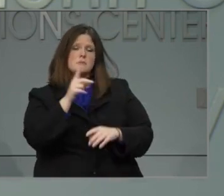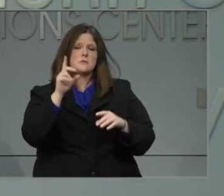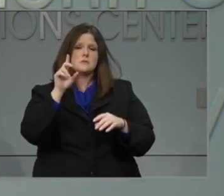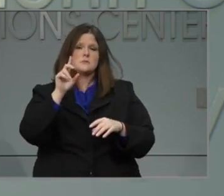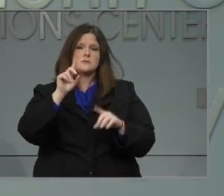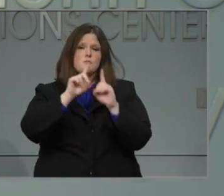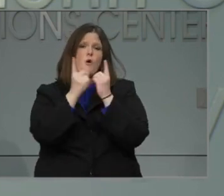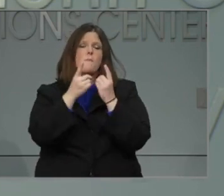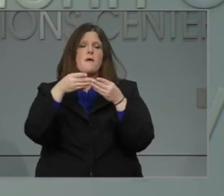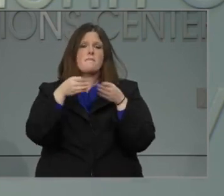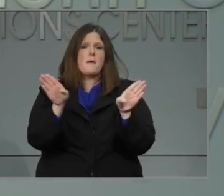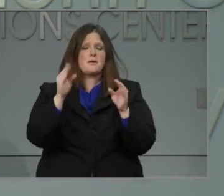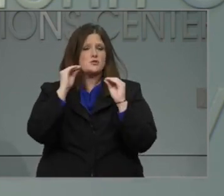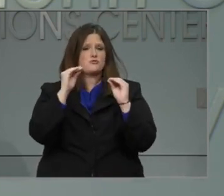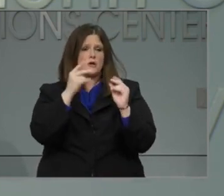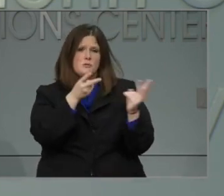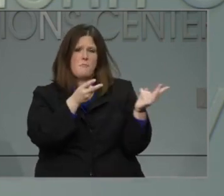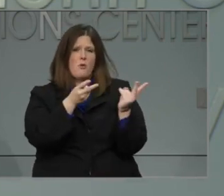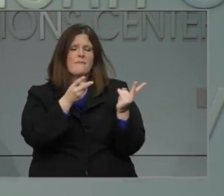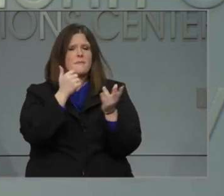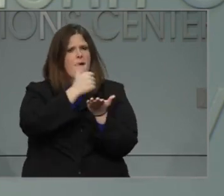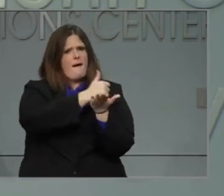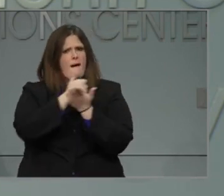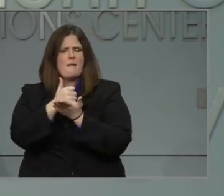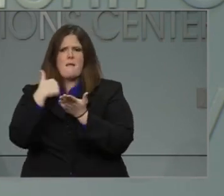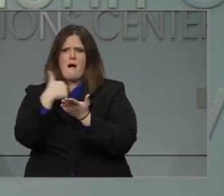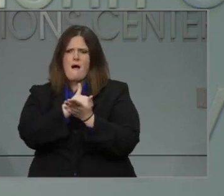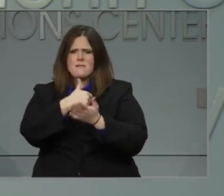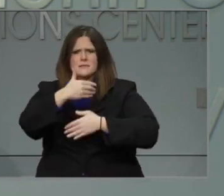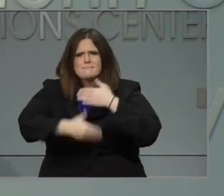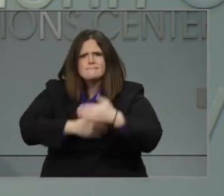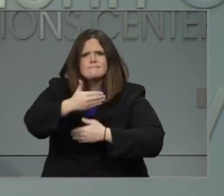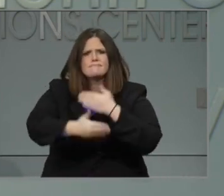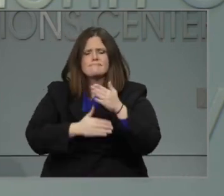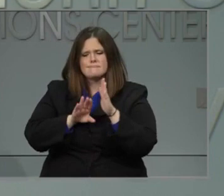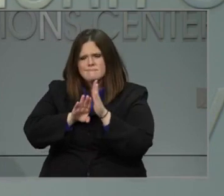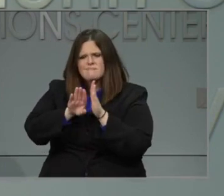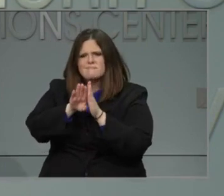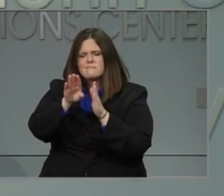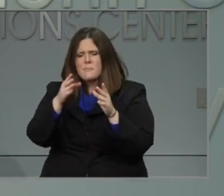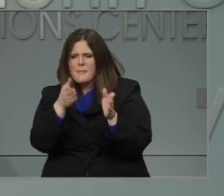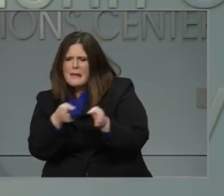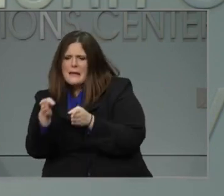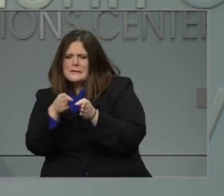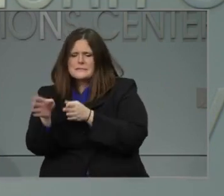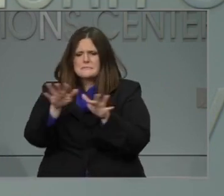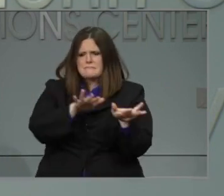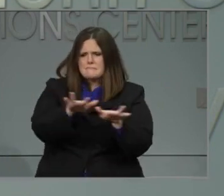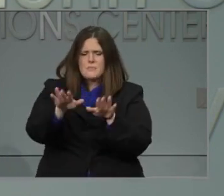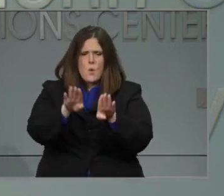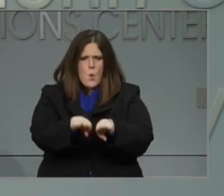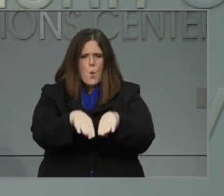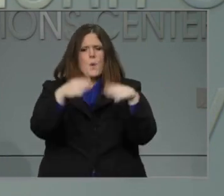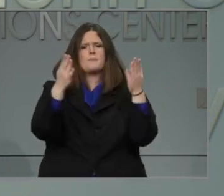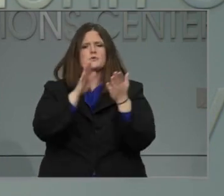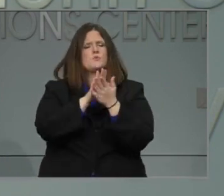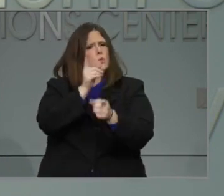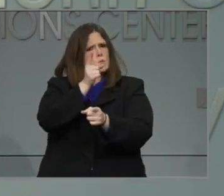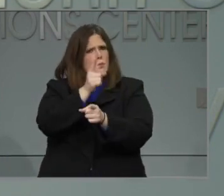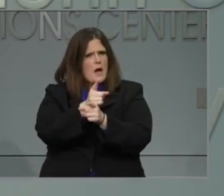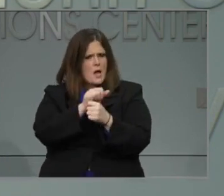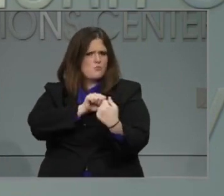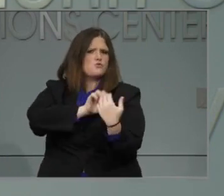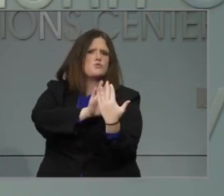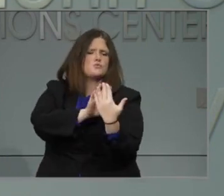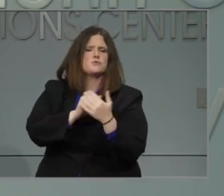that continued effort, we could do this the right way for our students. Now I'd like to ask Dr. Cohen to present